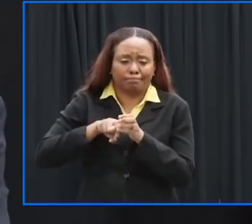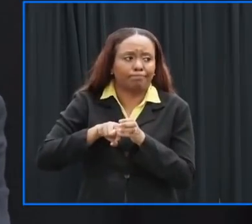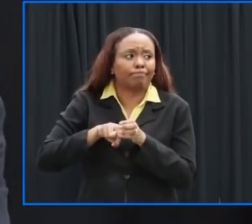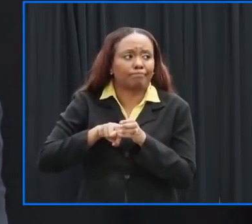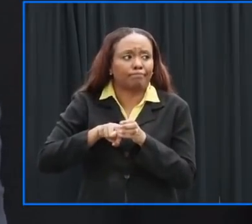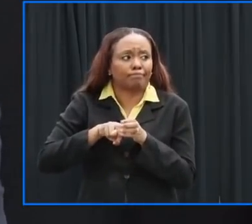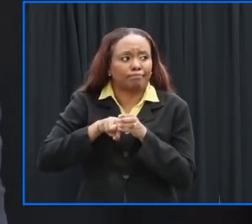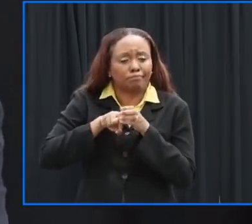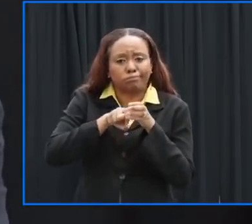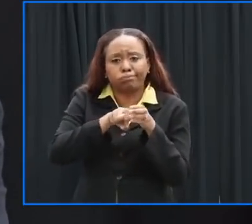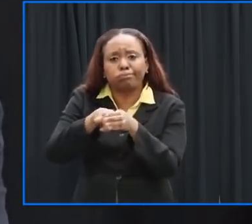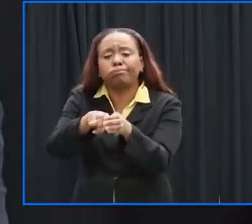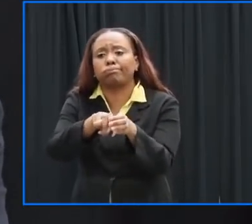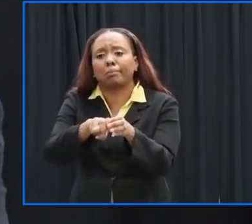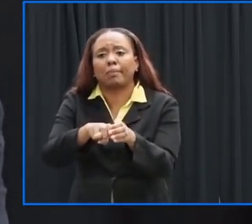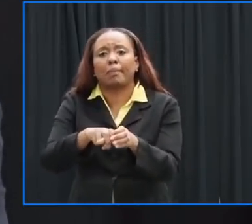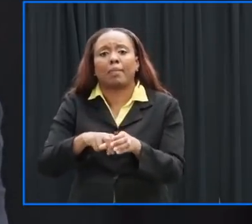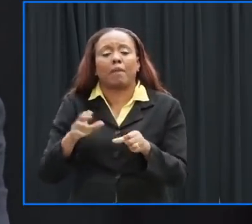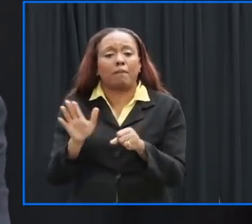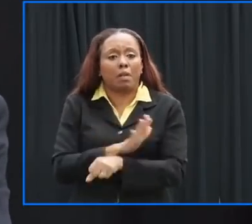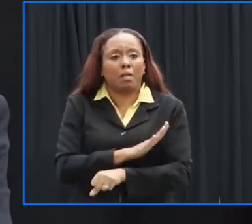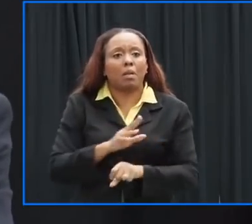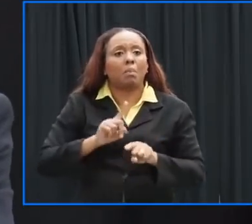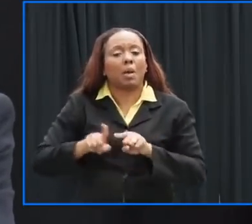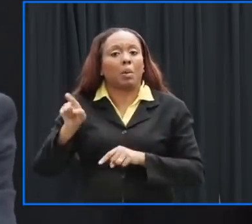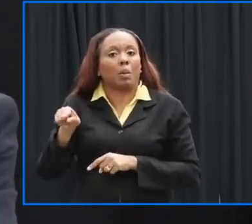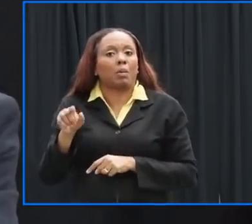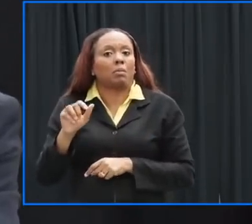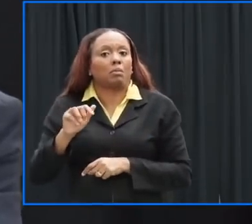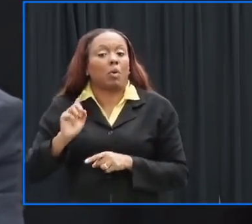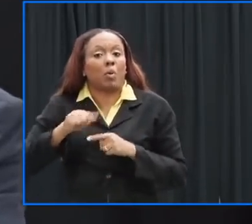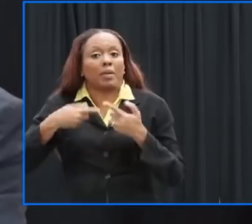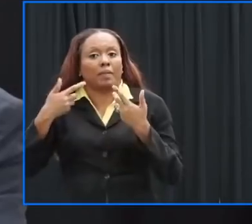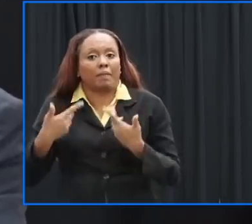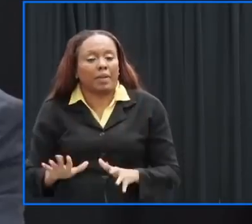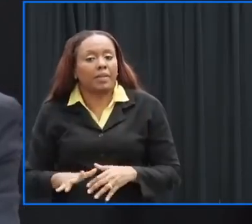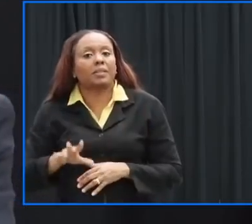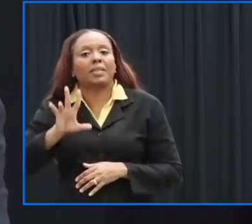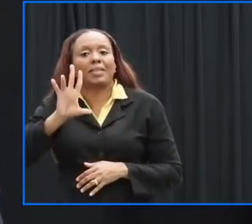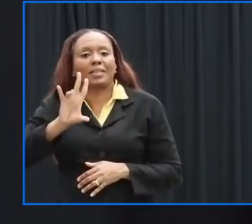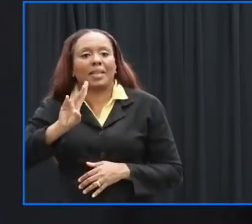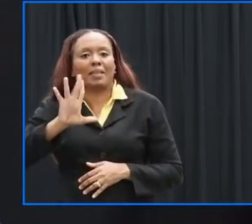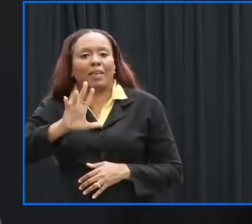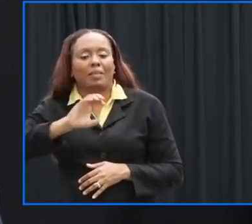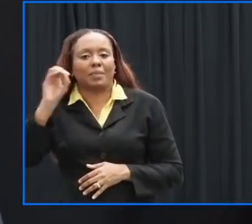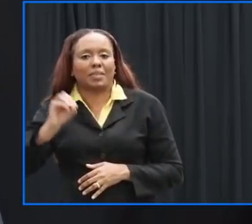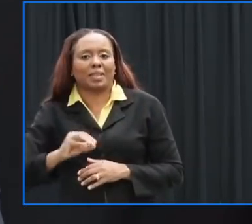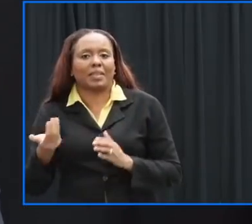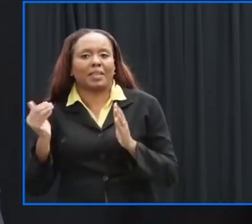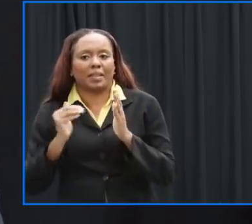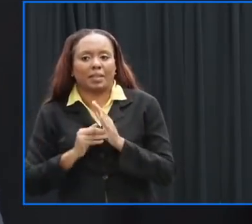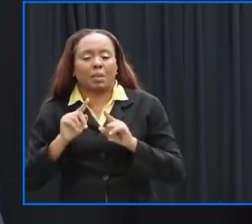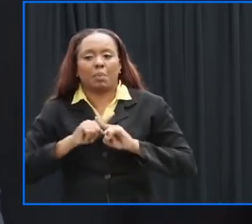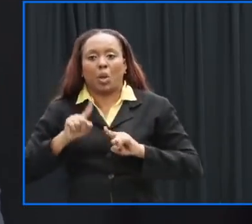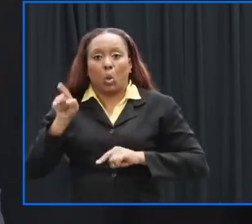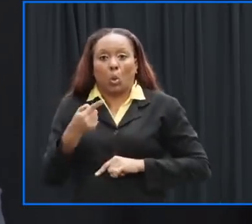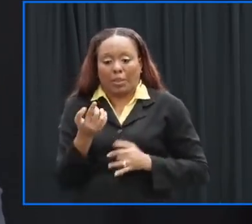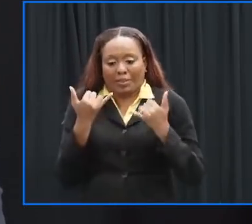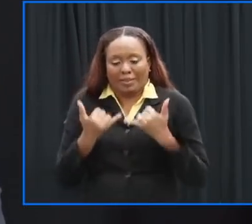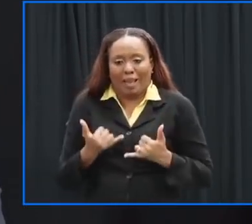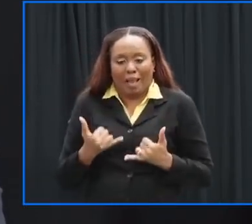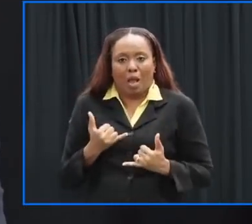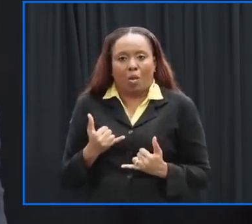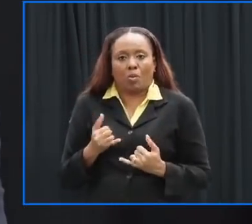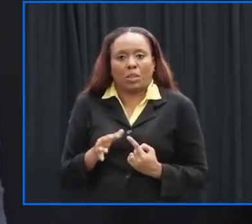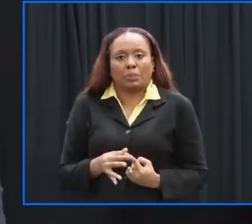reverting to the 75 percent so it's only to allow us to move in this urgent circumstance the large number of people